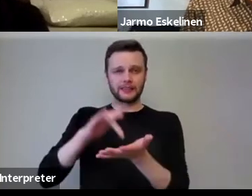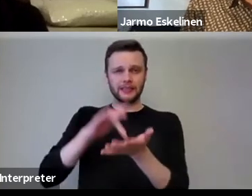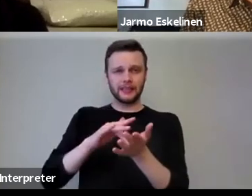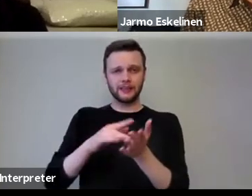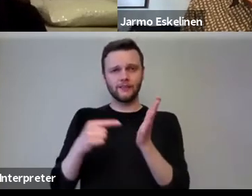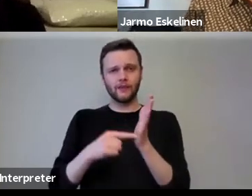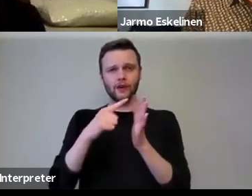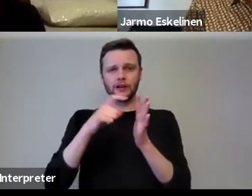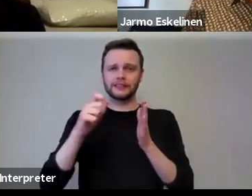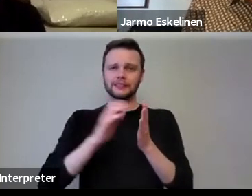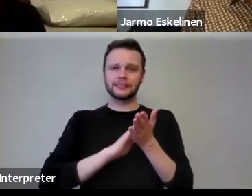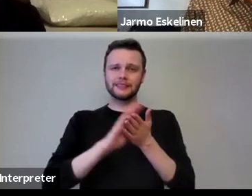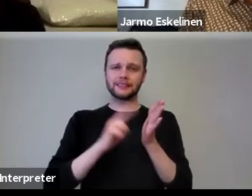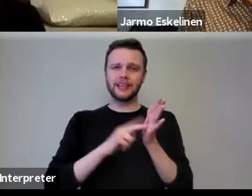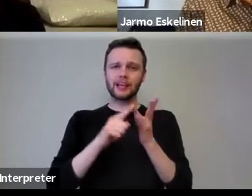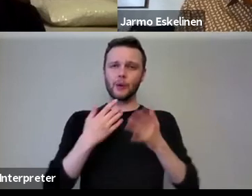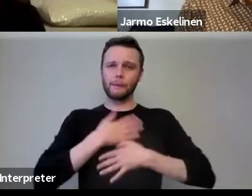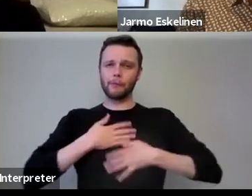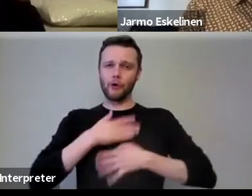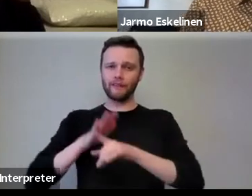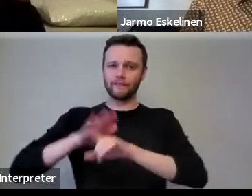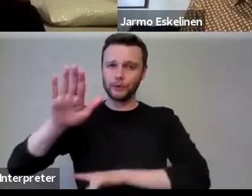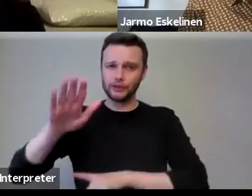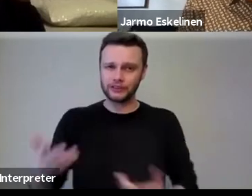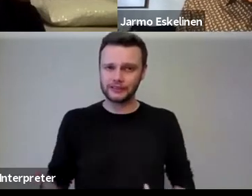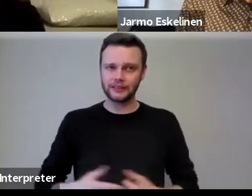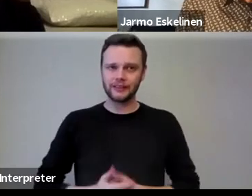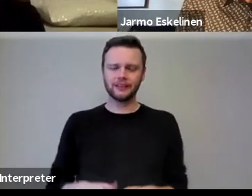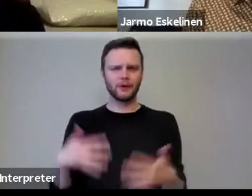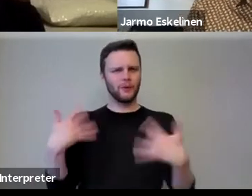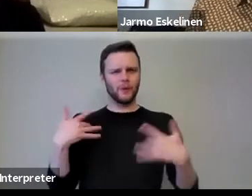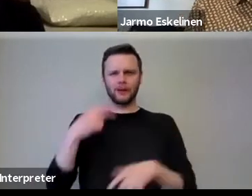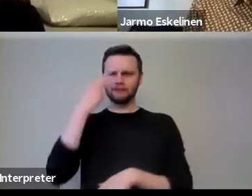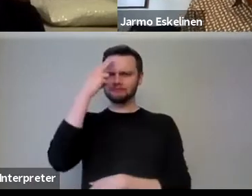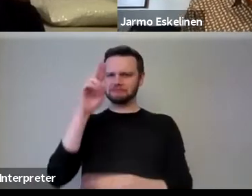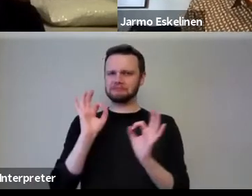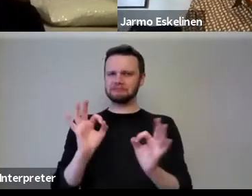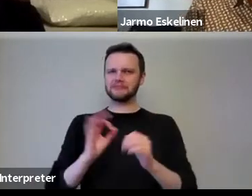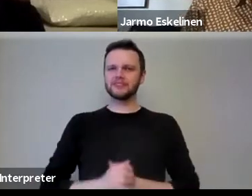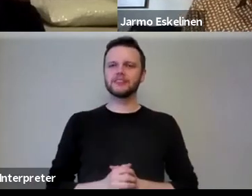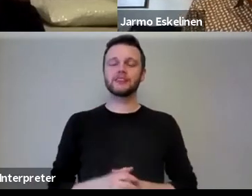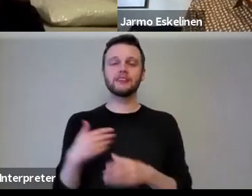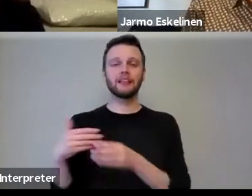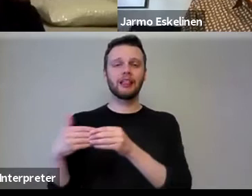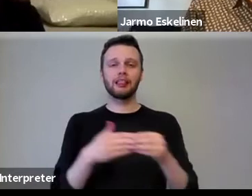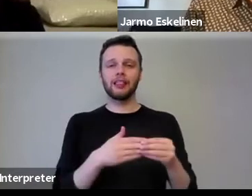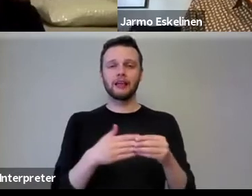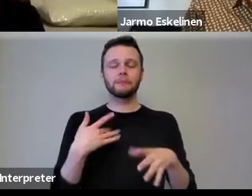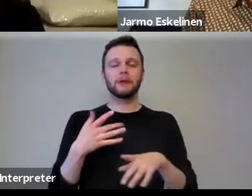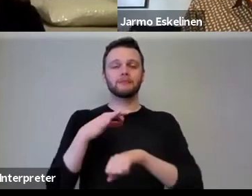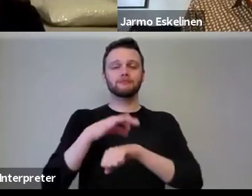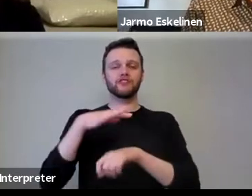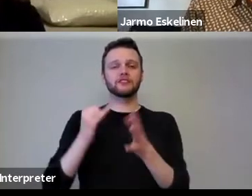at the University of Edinburgh. That's the right time for that. Wonderful name, um, and, and led by Professor Shannon Vauer,